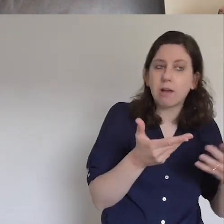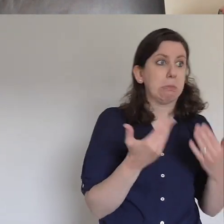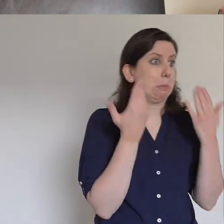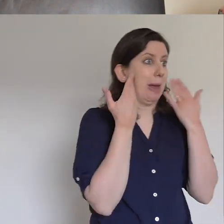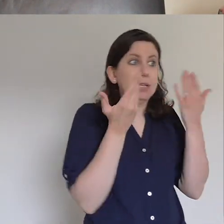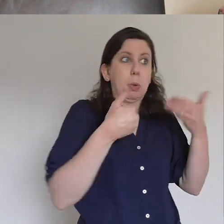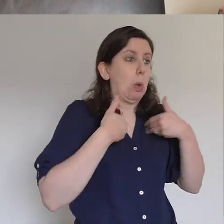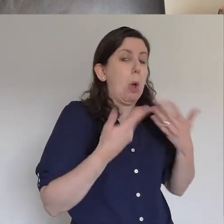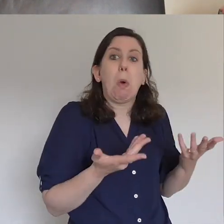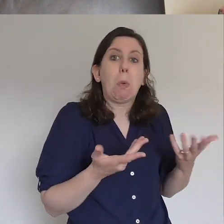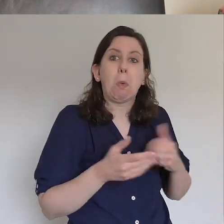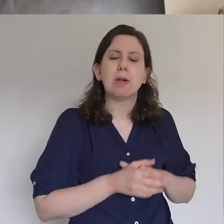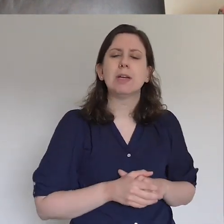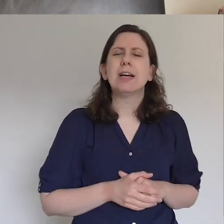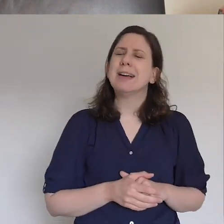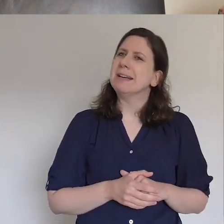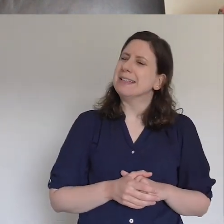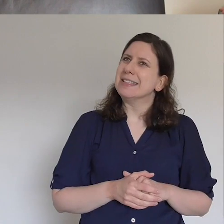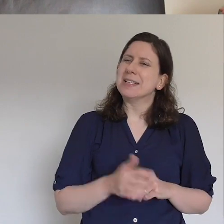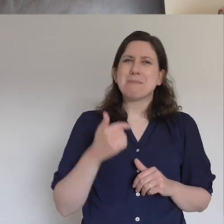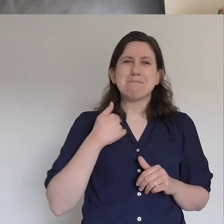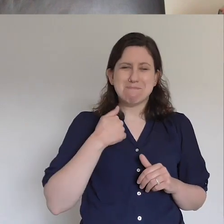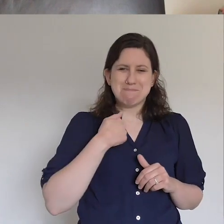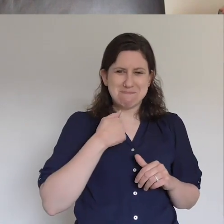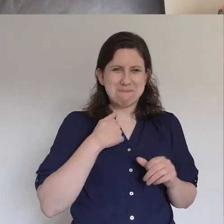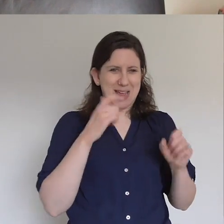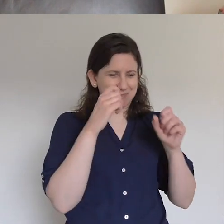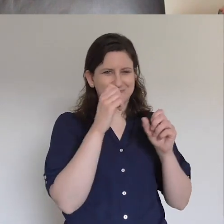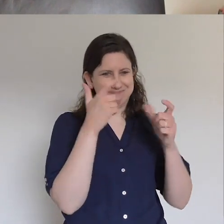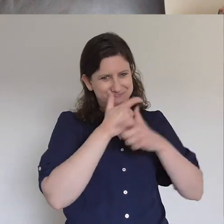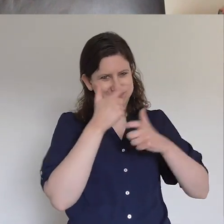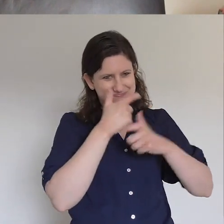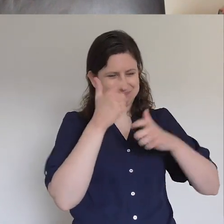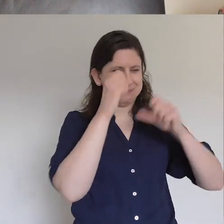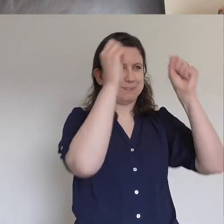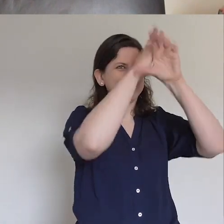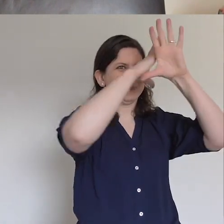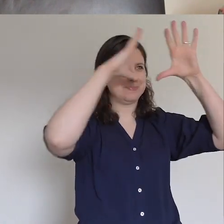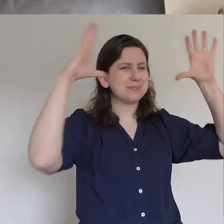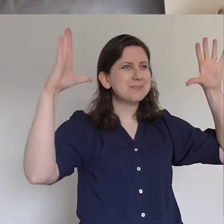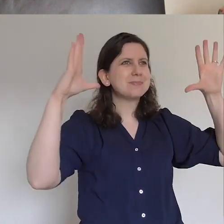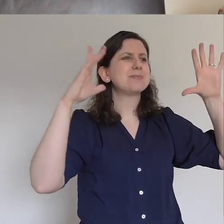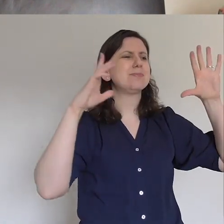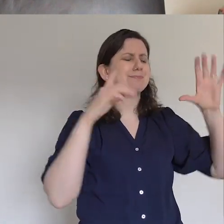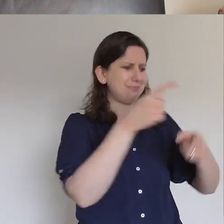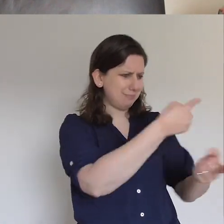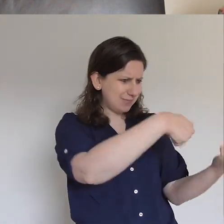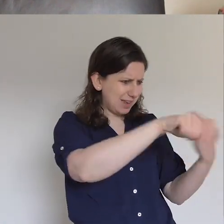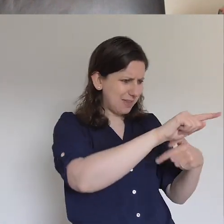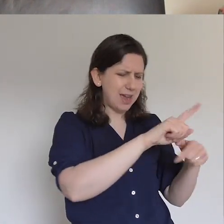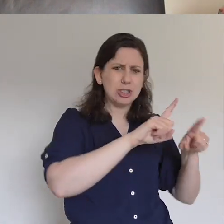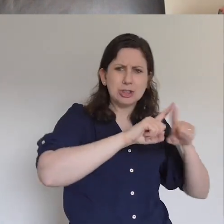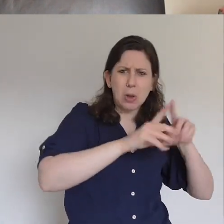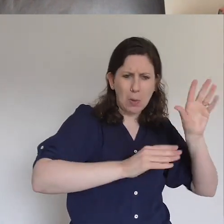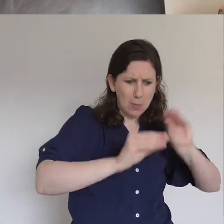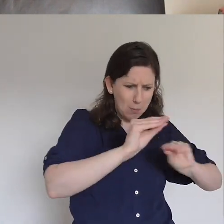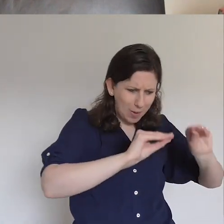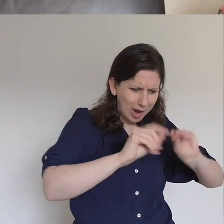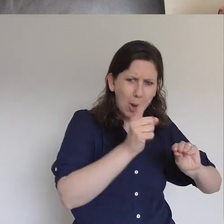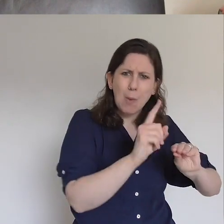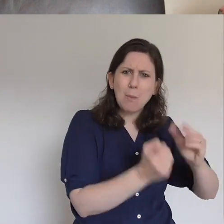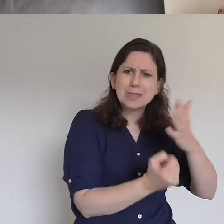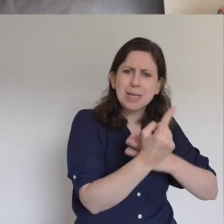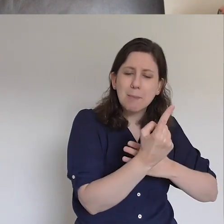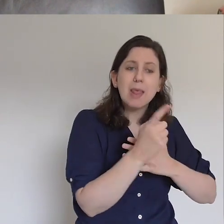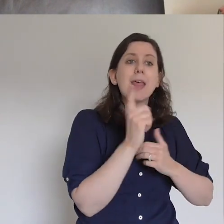I love to think of the Sanhedrin who are sat there in their circle, their brains are whirling around, they're trying to solve this conundrum, until someone finally